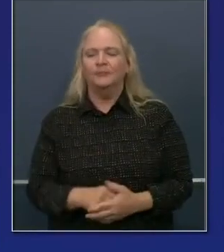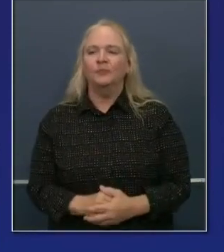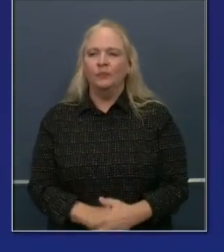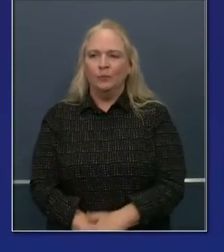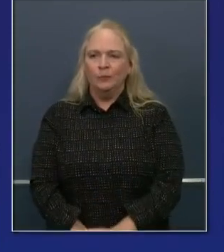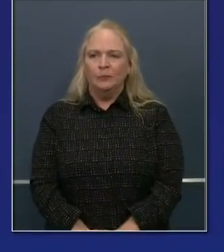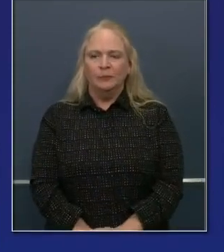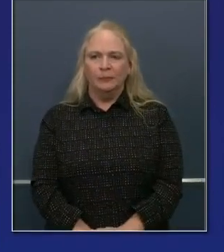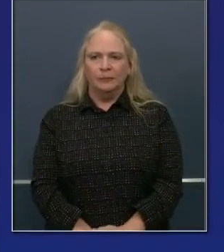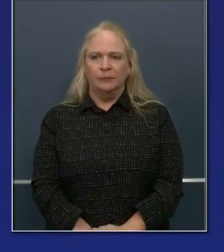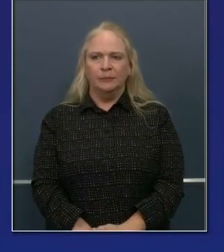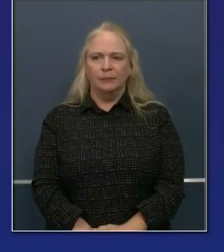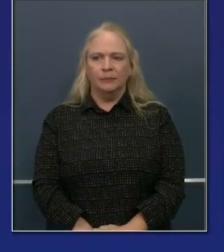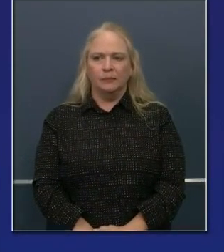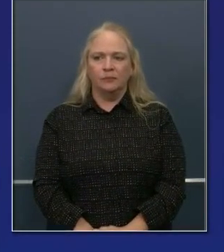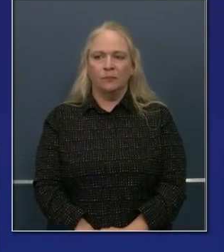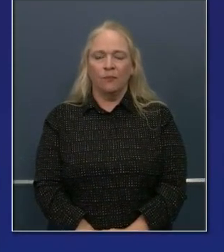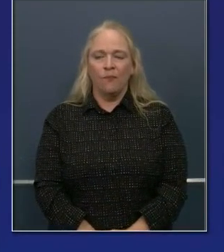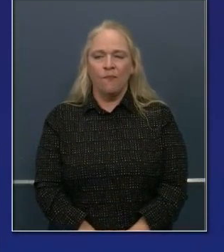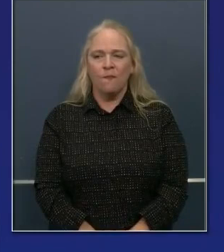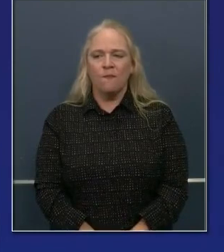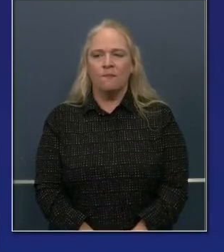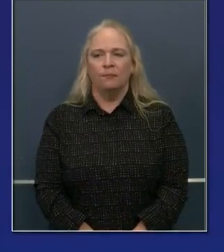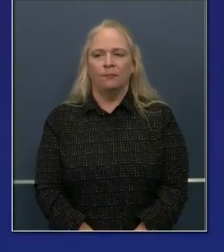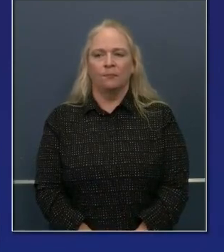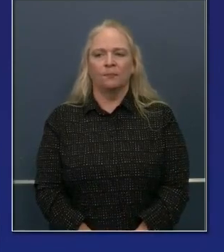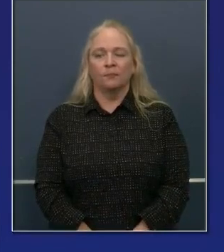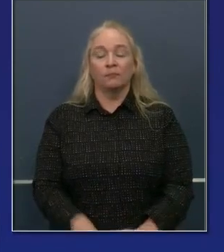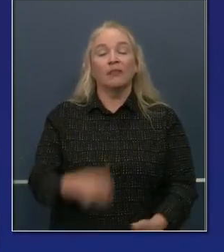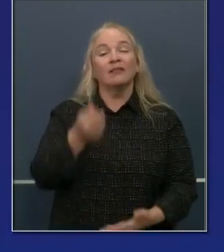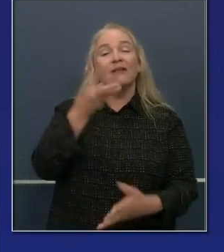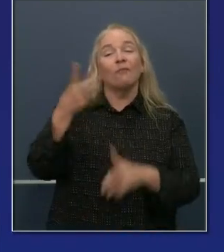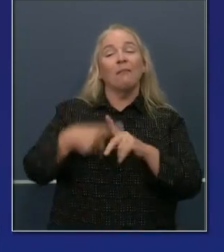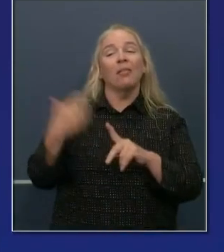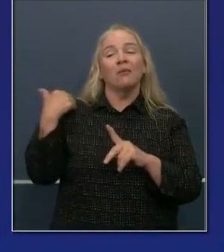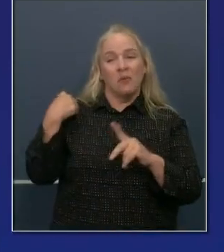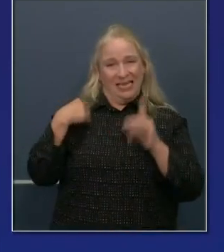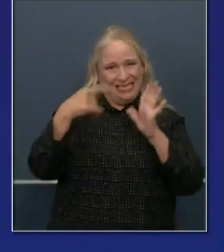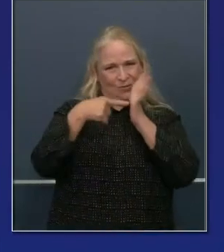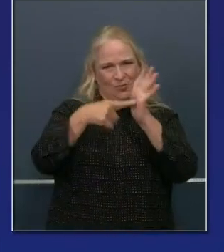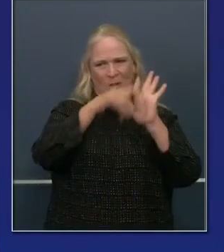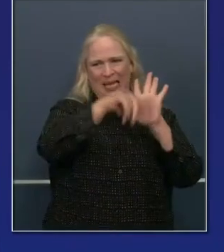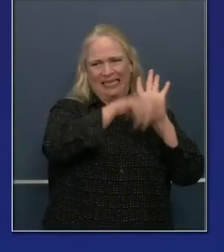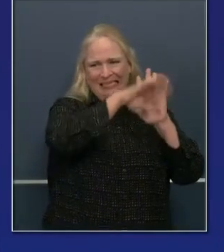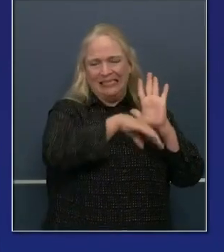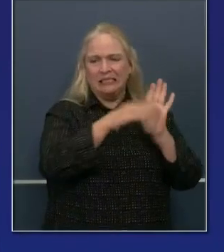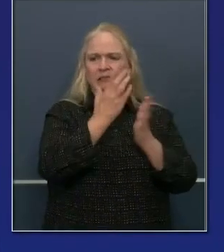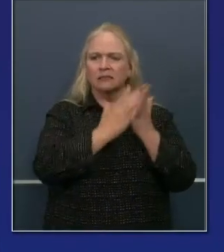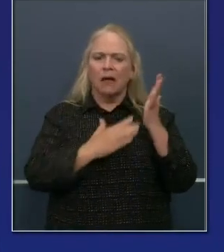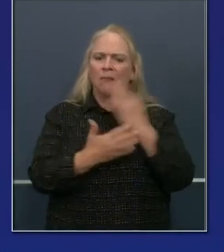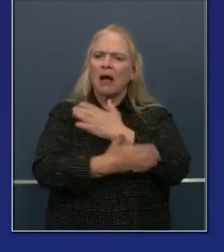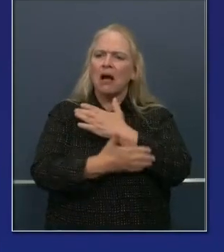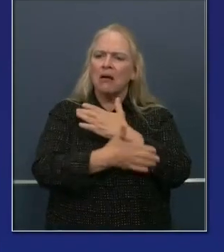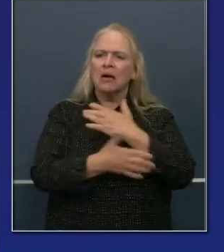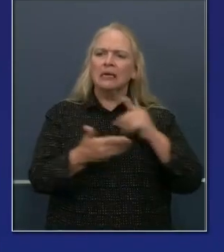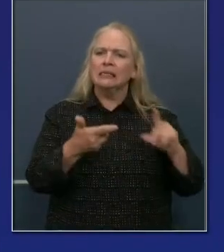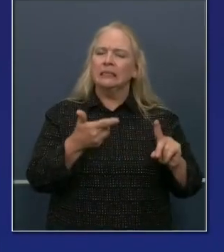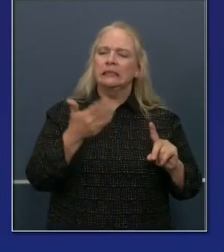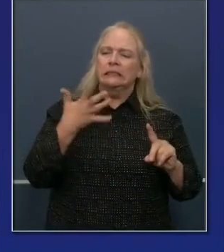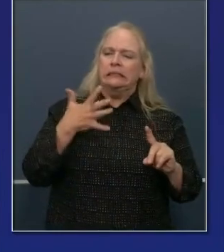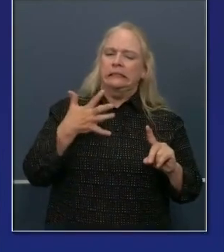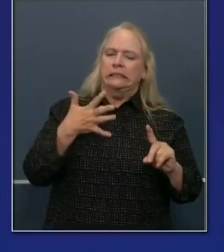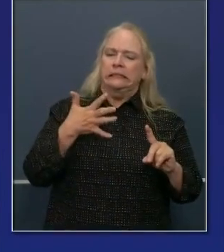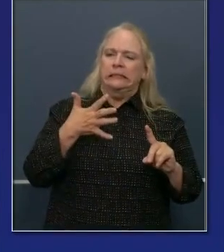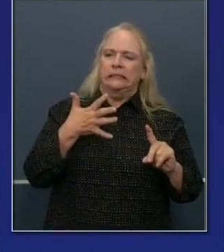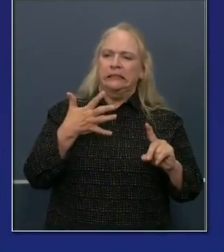the monitoring list to all of you that it's a dynamic list. Counties come on. In some cases, counties come off, depending